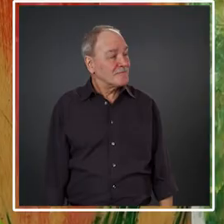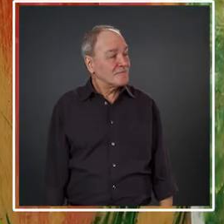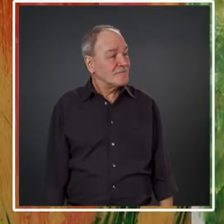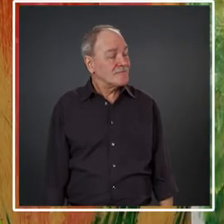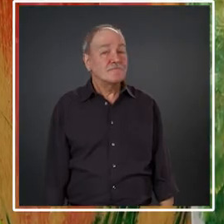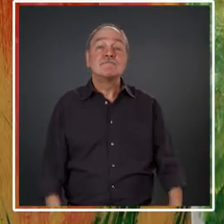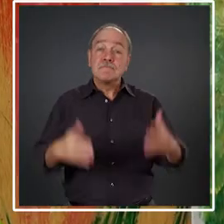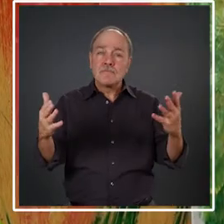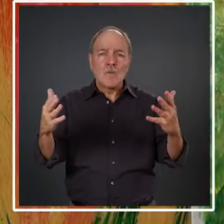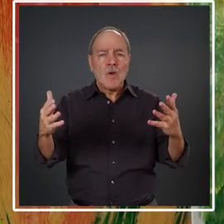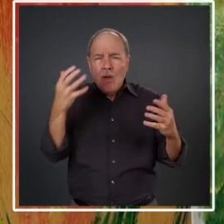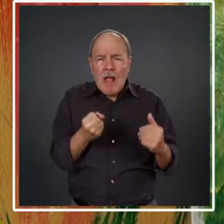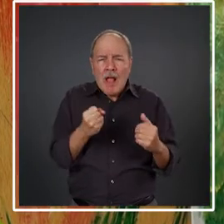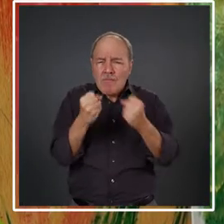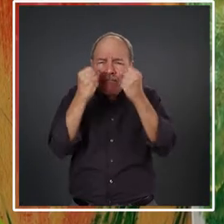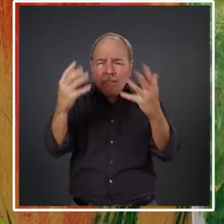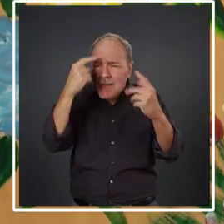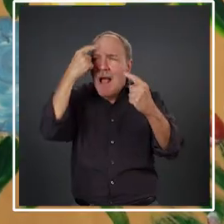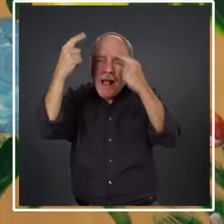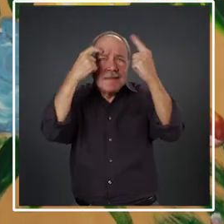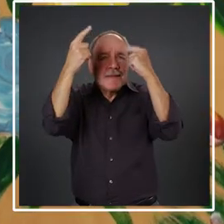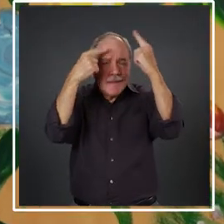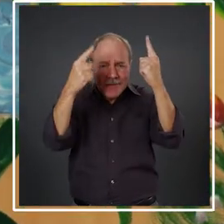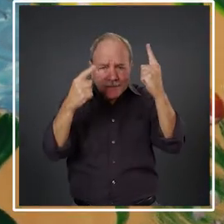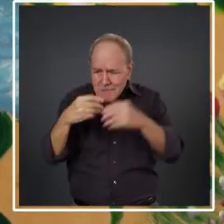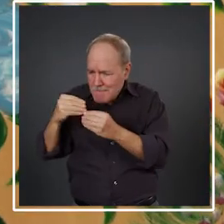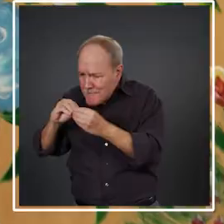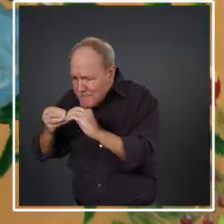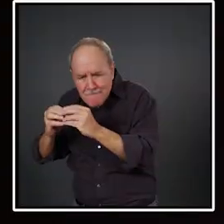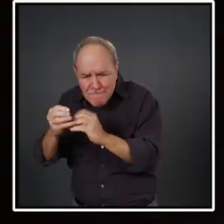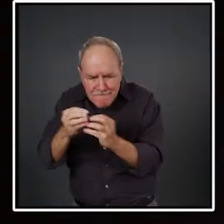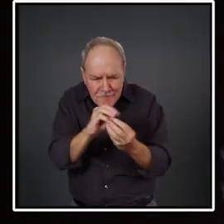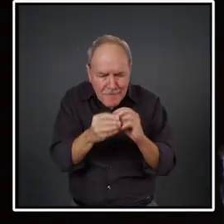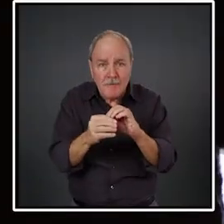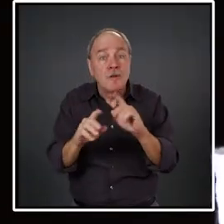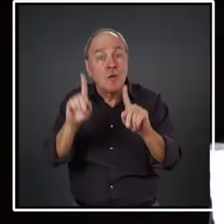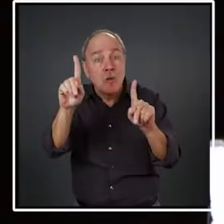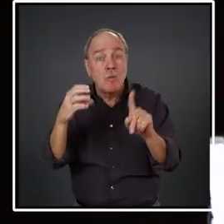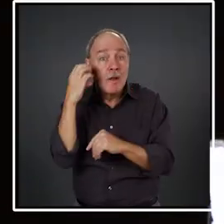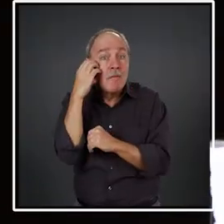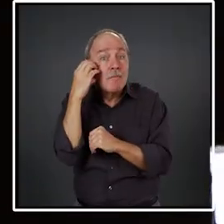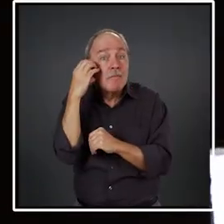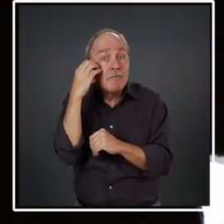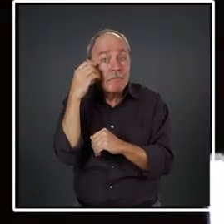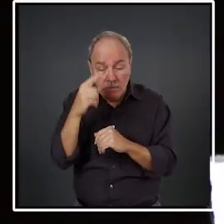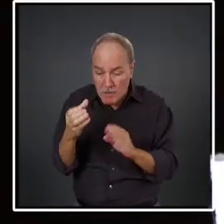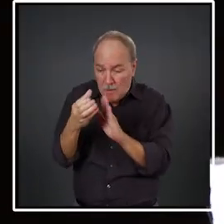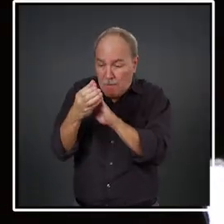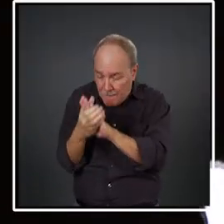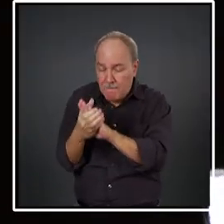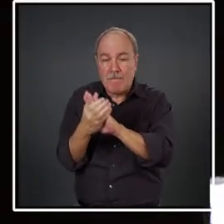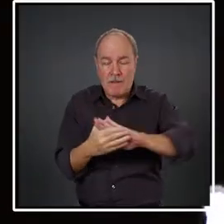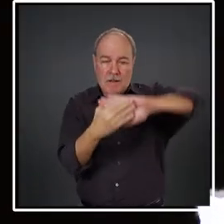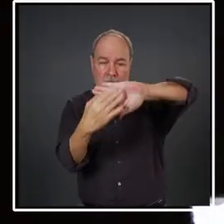I have a lot of ideas for things to build. Hamza's brother watches Mr. B. I made a mobile phone holder so he can